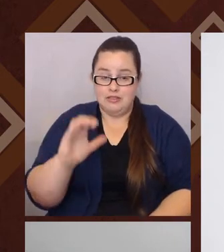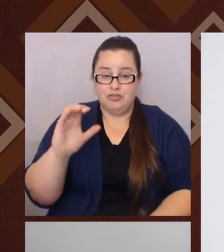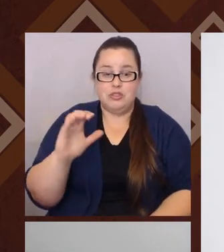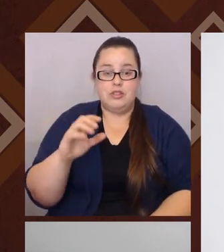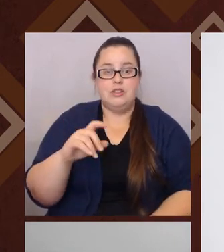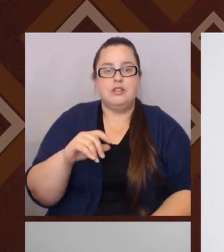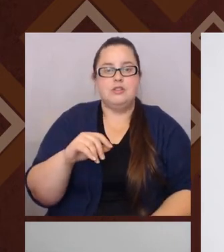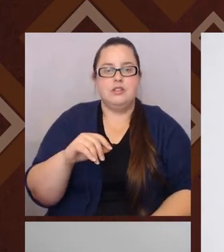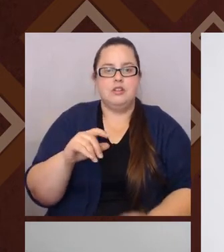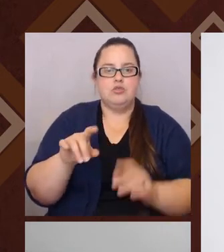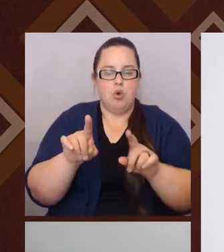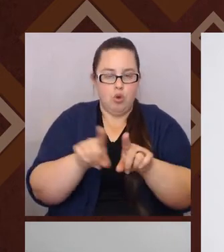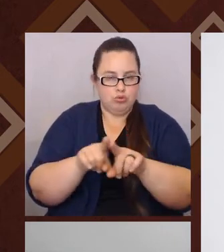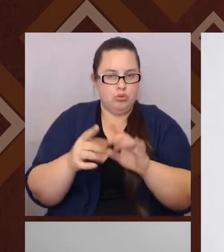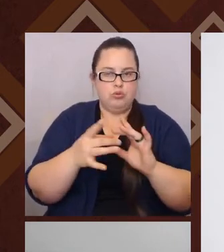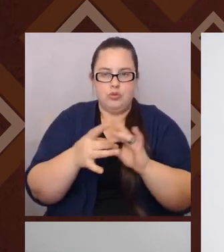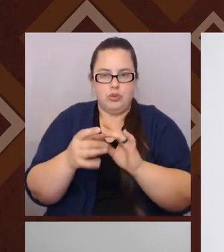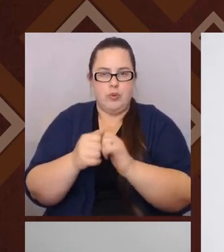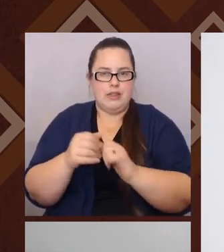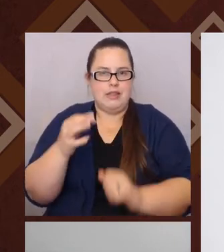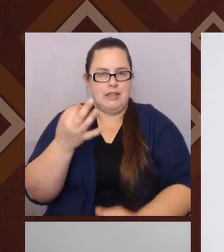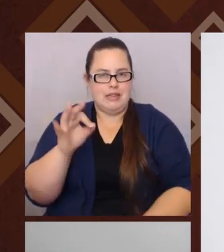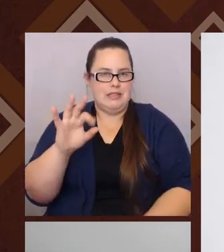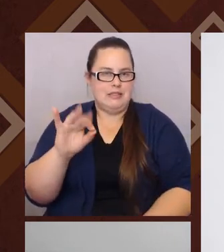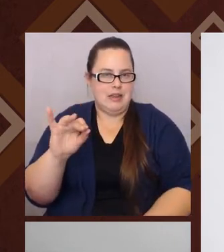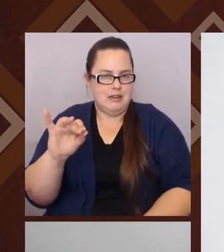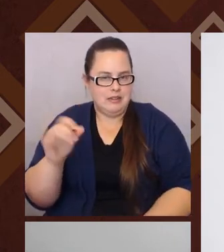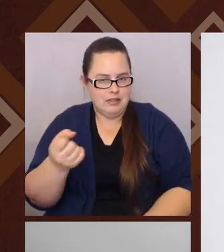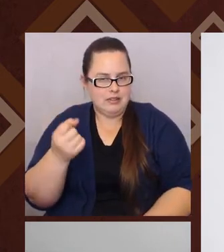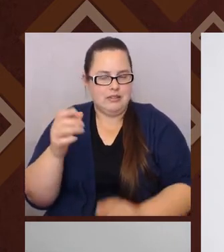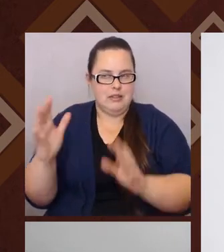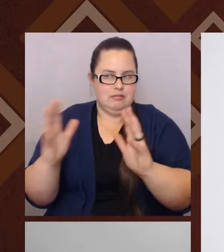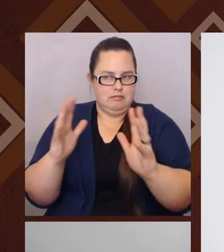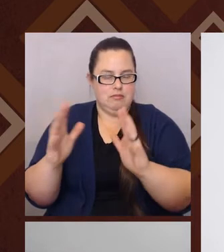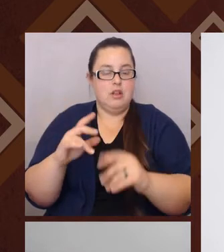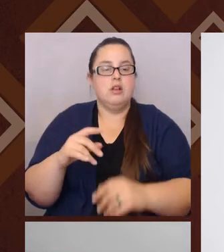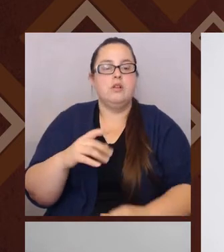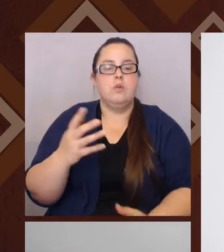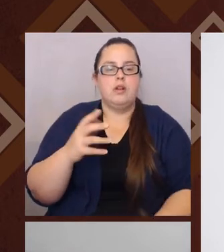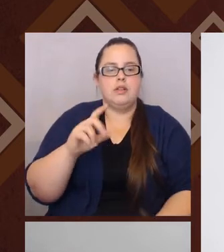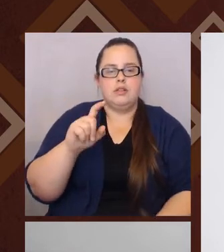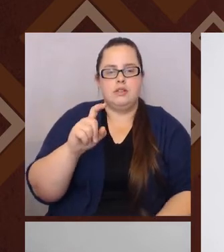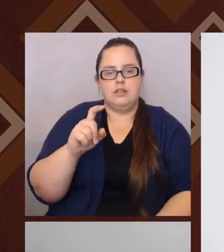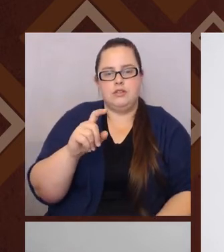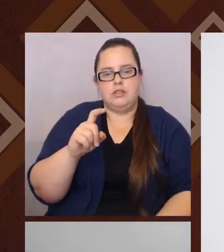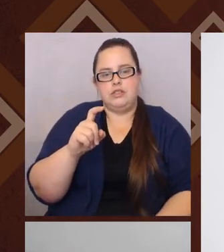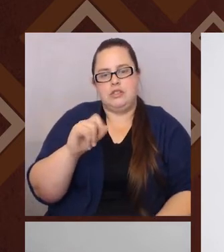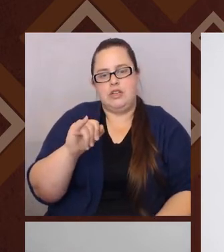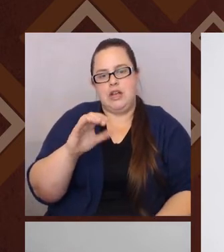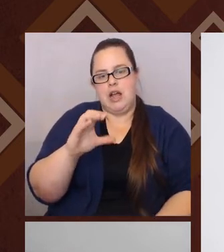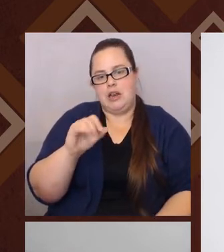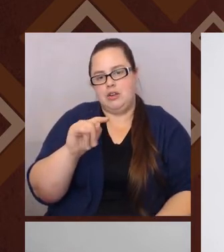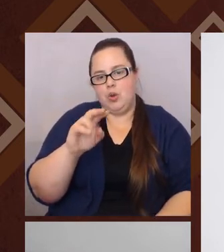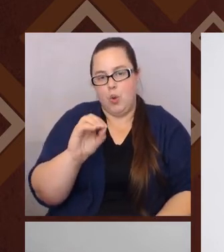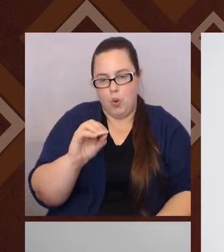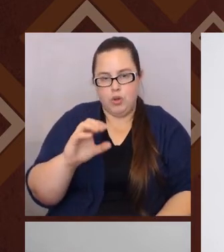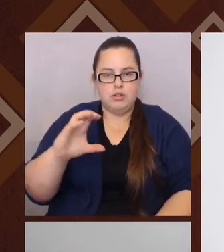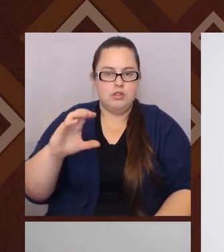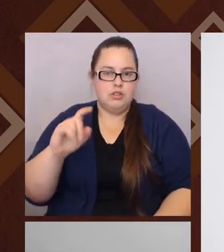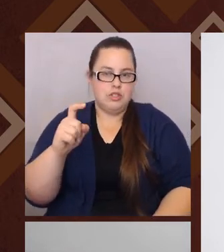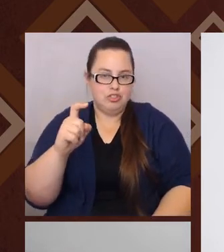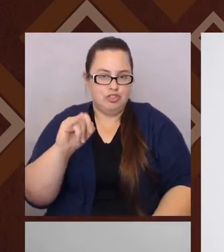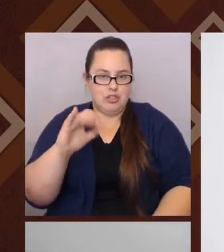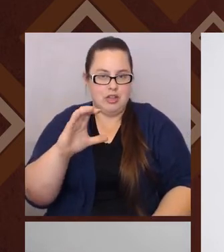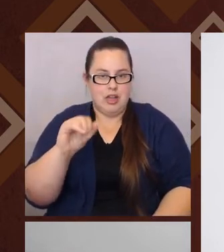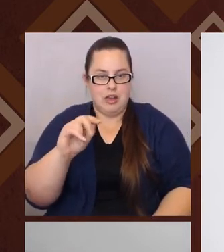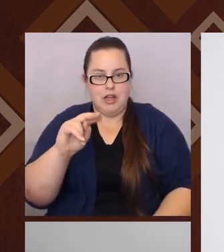is also associated for me with the 1990s. Um, and that's the idea of Chicano or Chicana spelled with an X at the